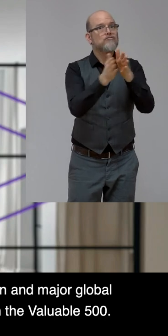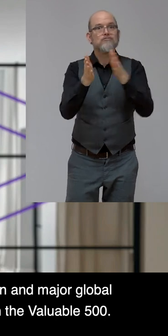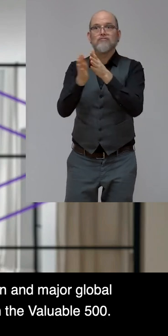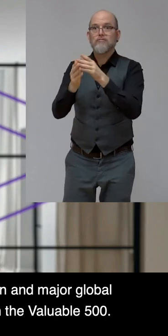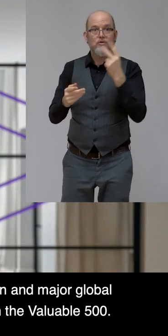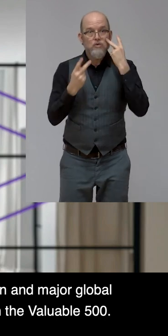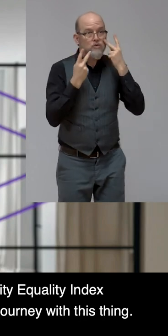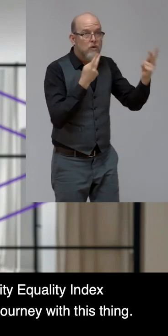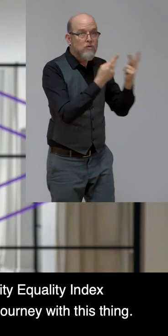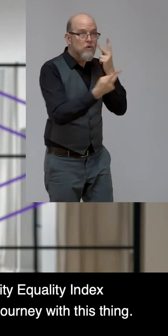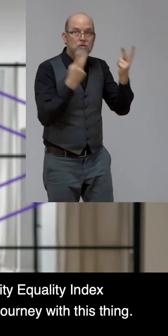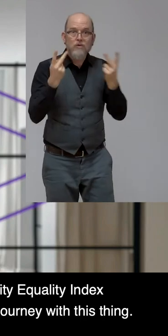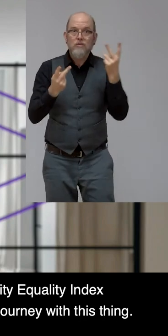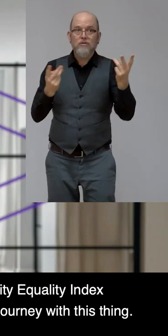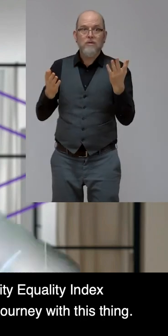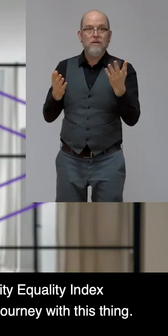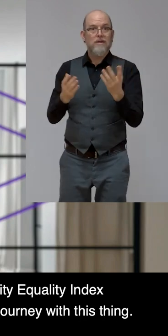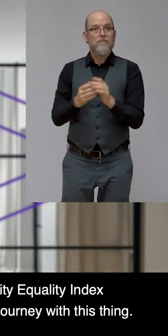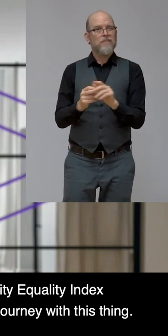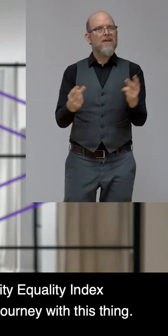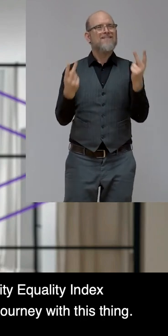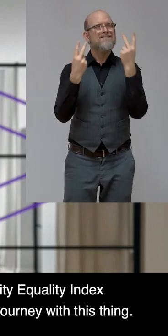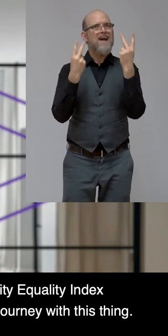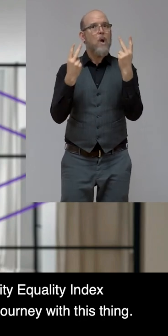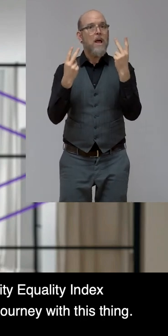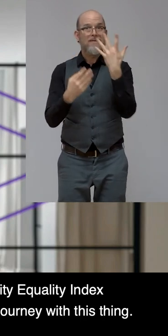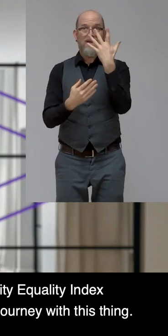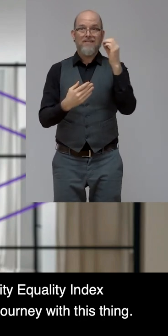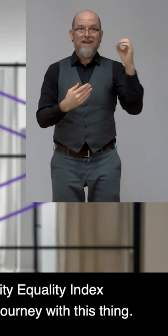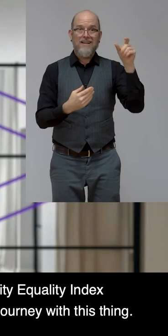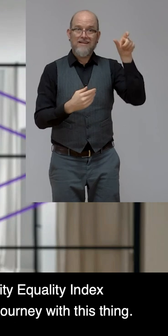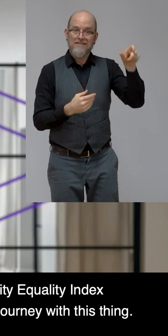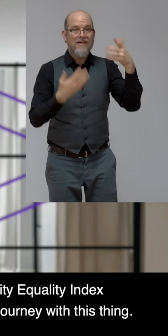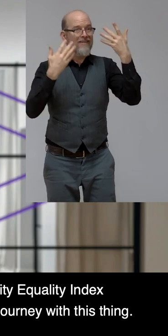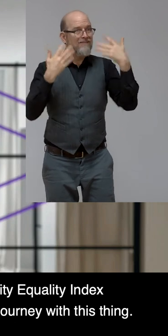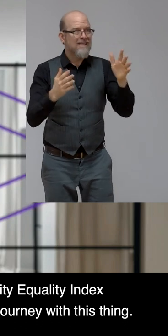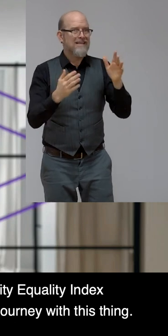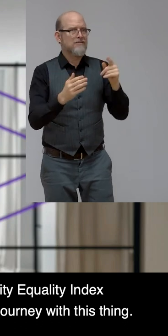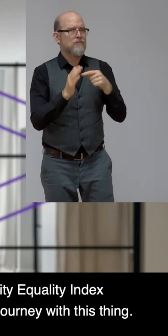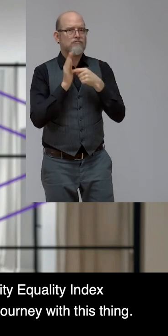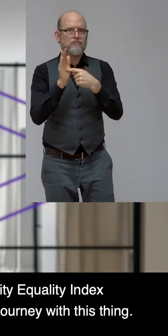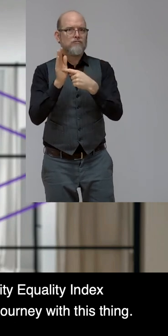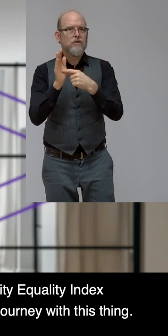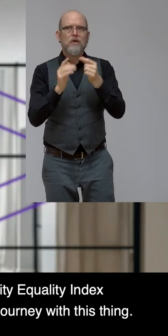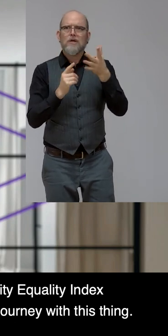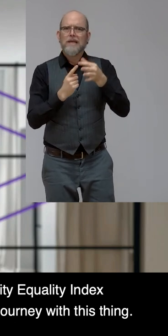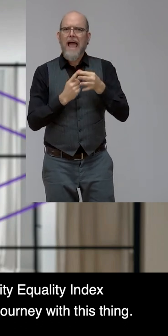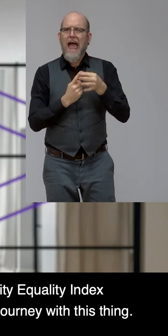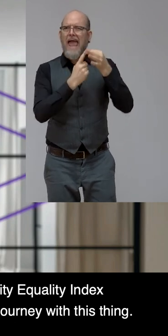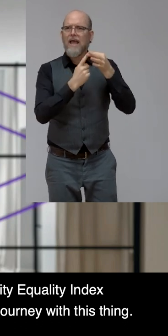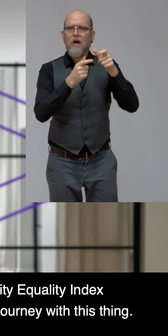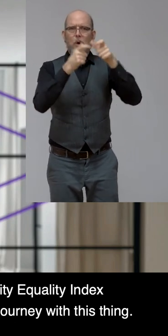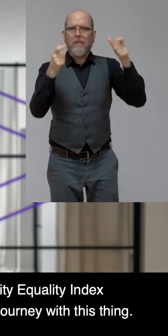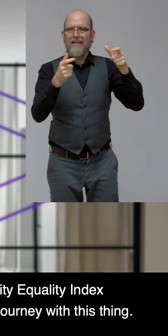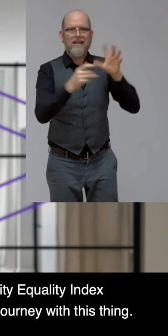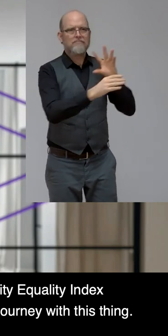the Valuable 500. We have the leaderboard that surfaces through the Disability Quality Index as well. And we